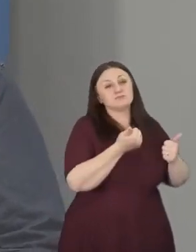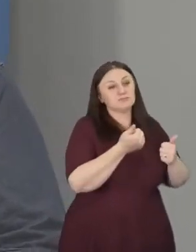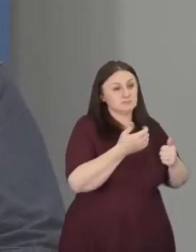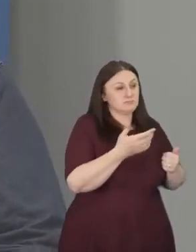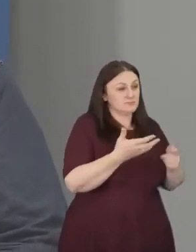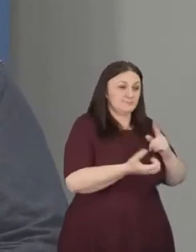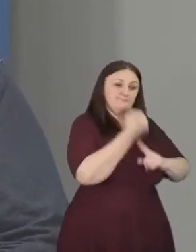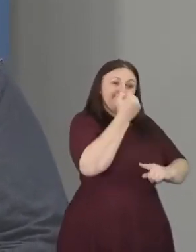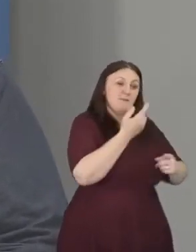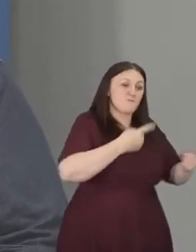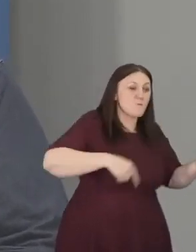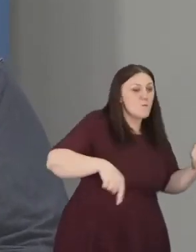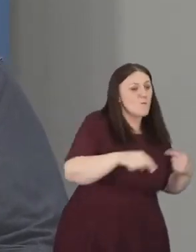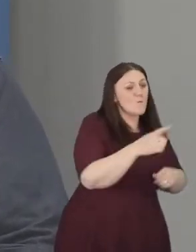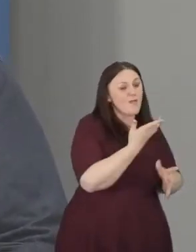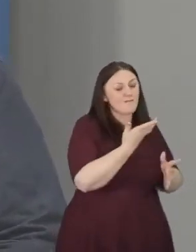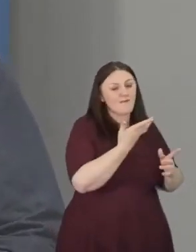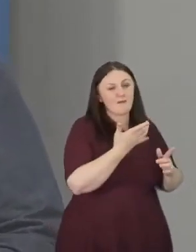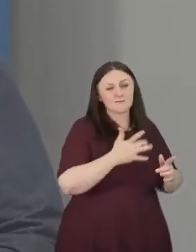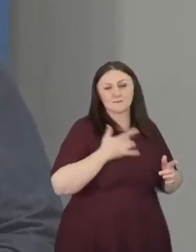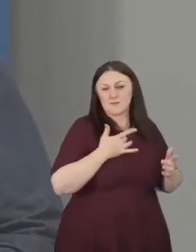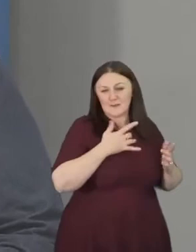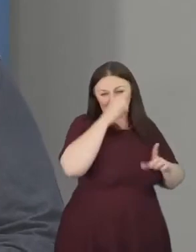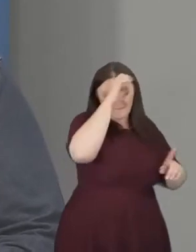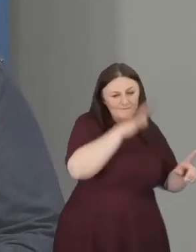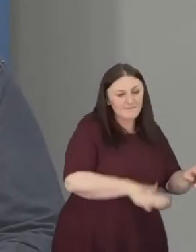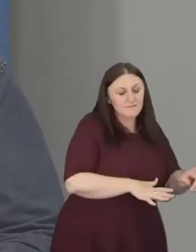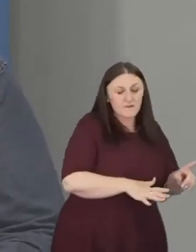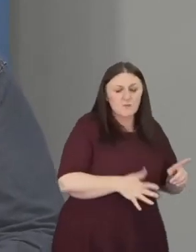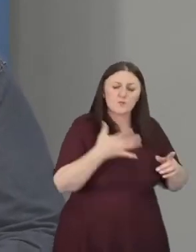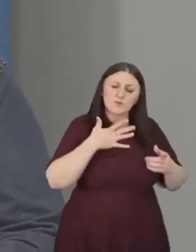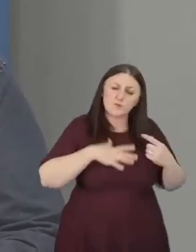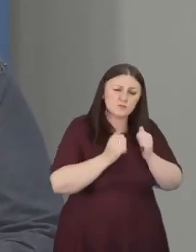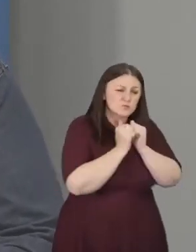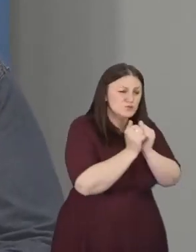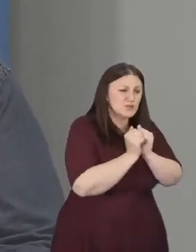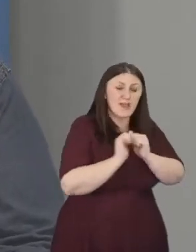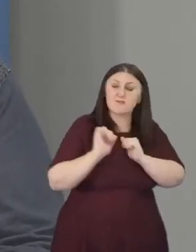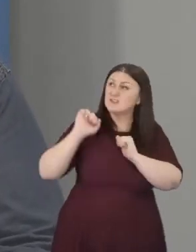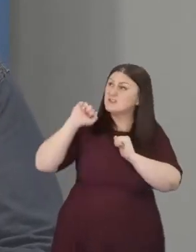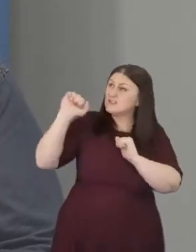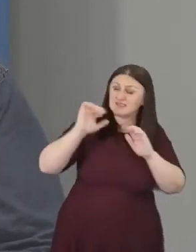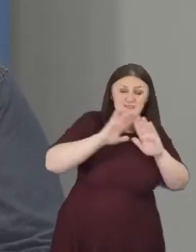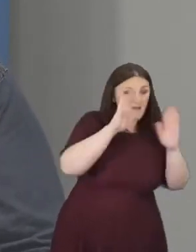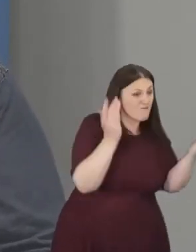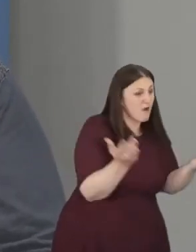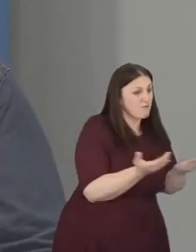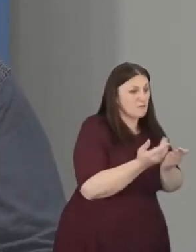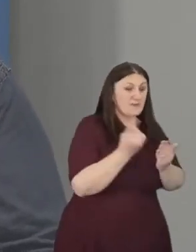We wish to cherish the environment that God created and said was good.